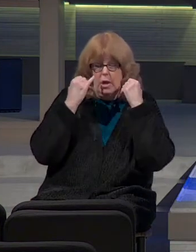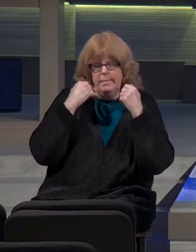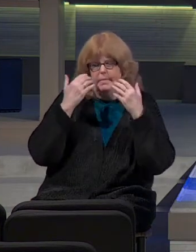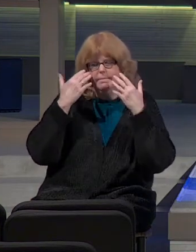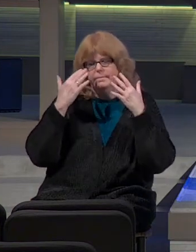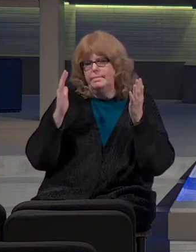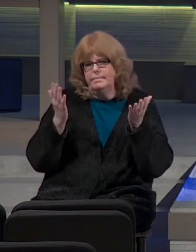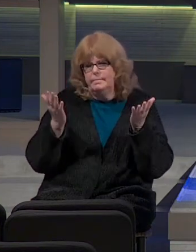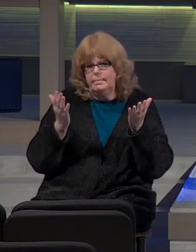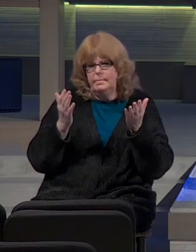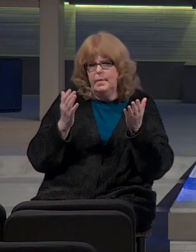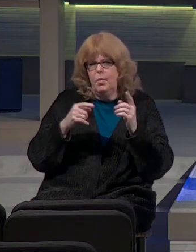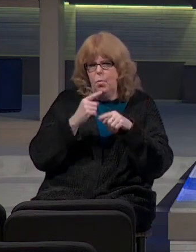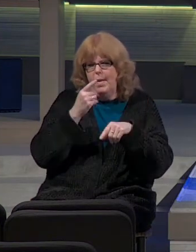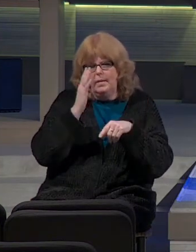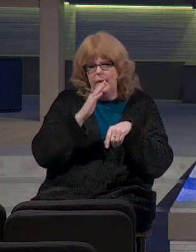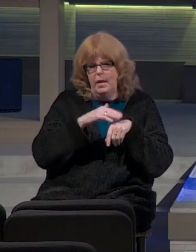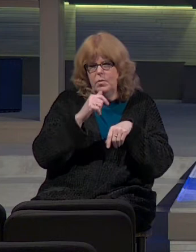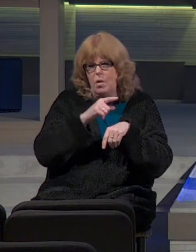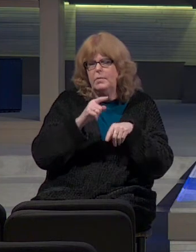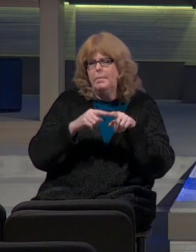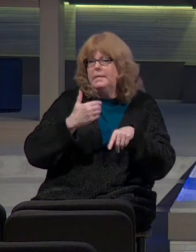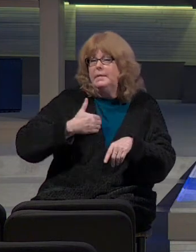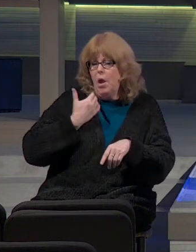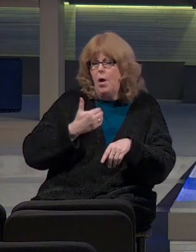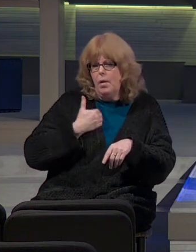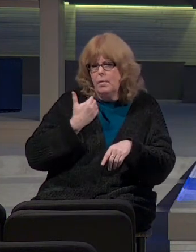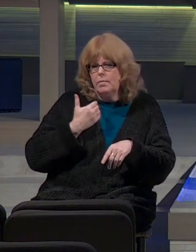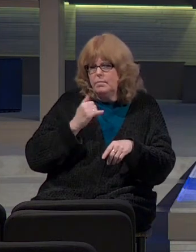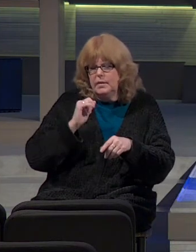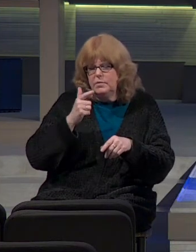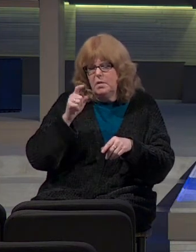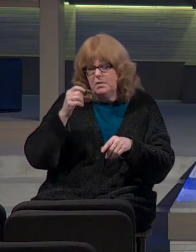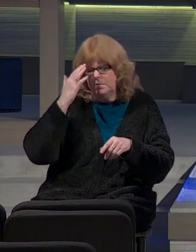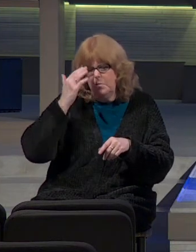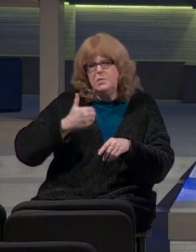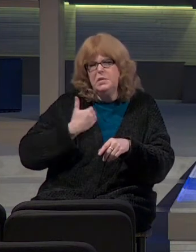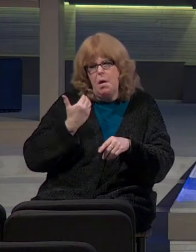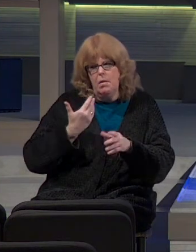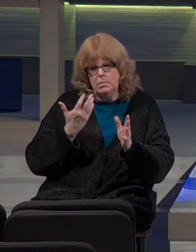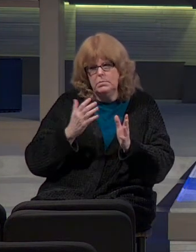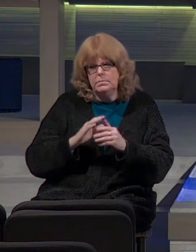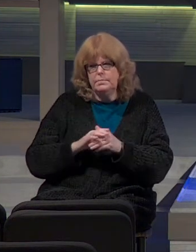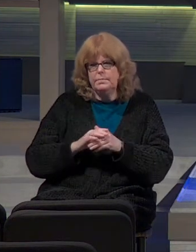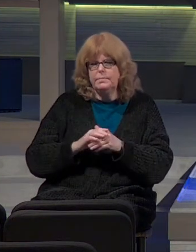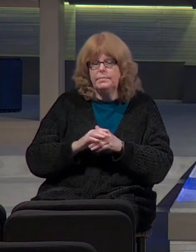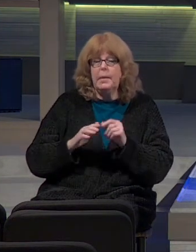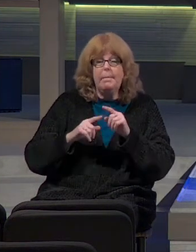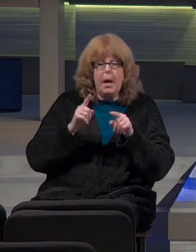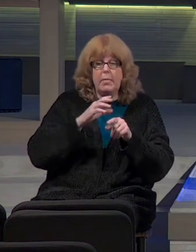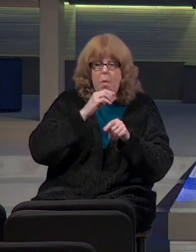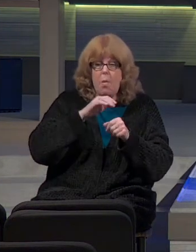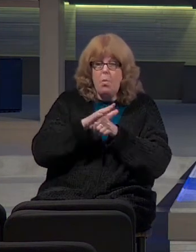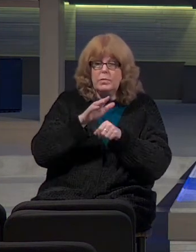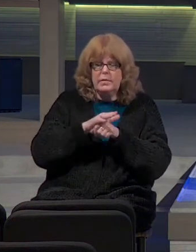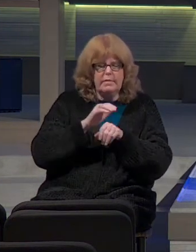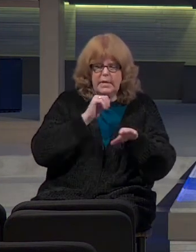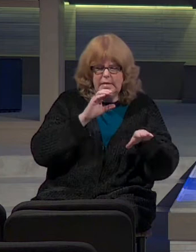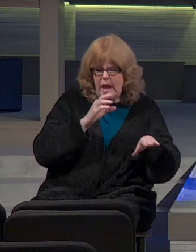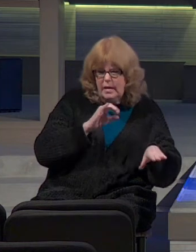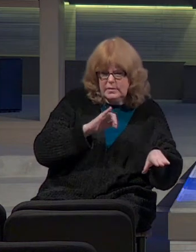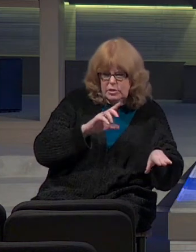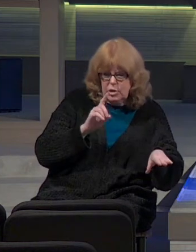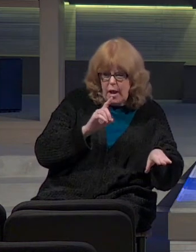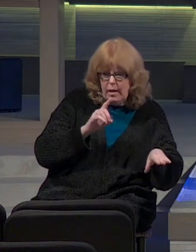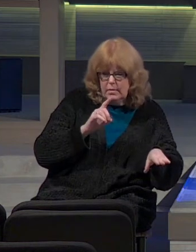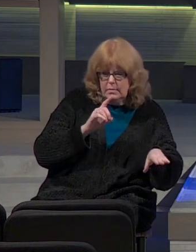how old Jeremiah is, young. That's all we need to know. Old enough that he is not a child in his